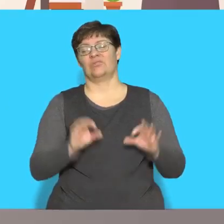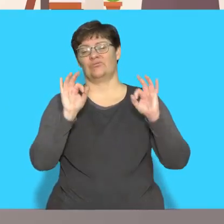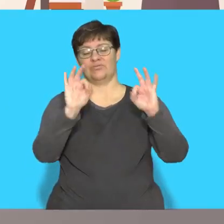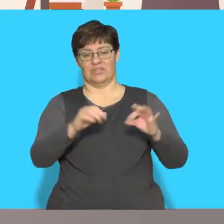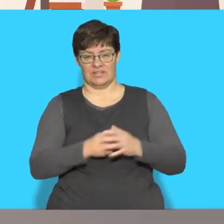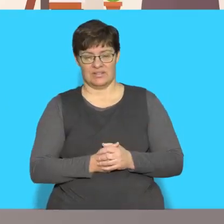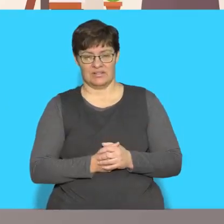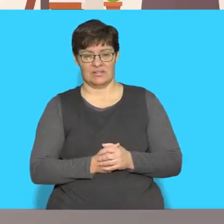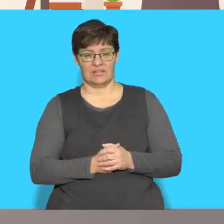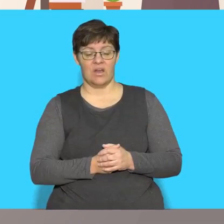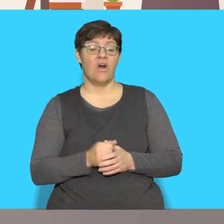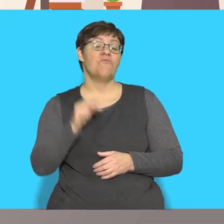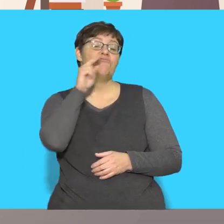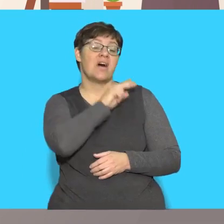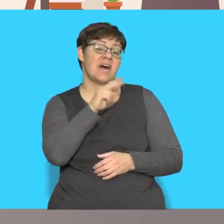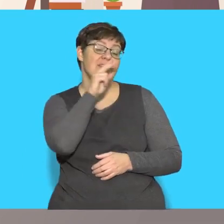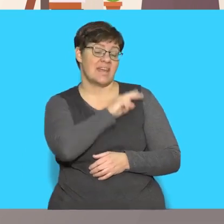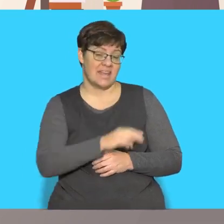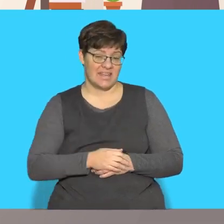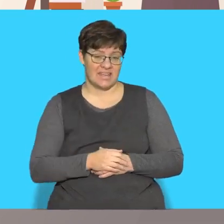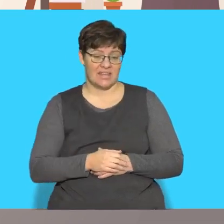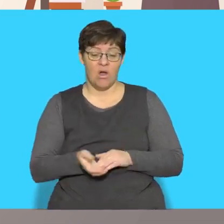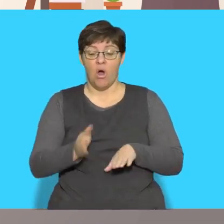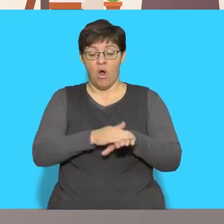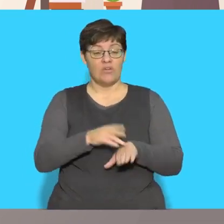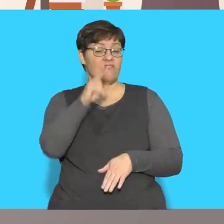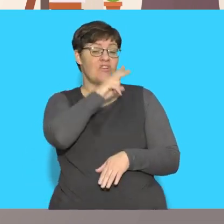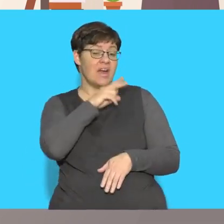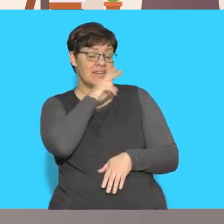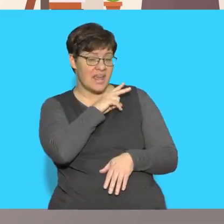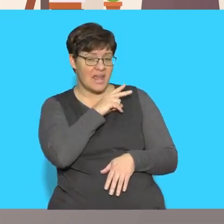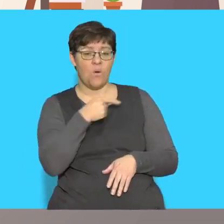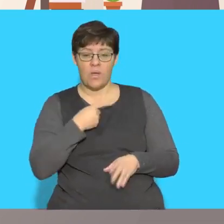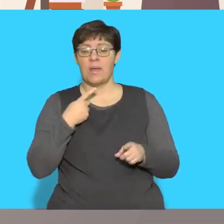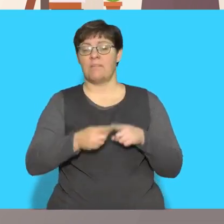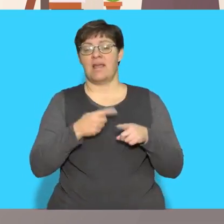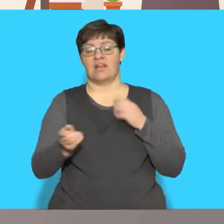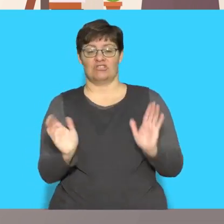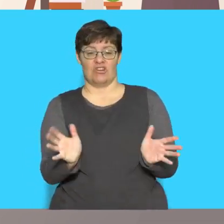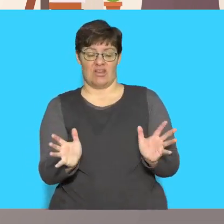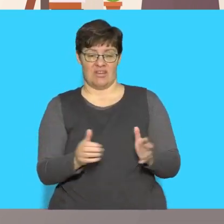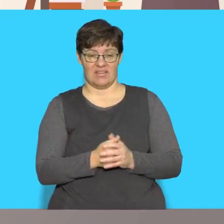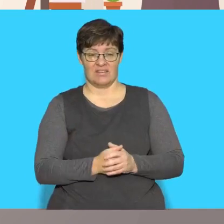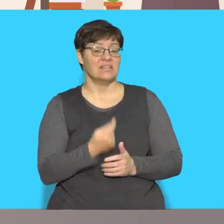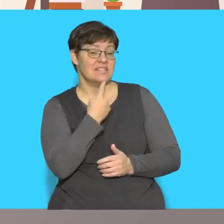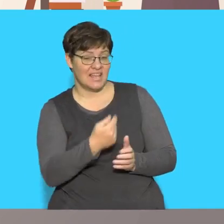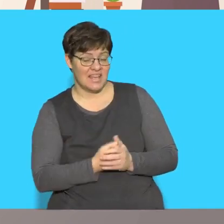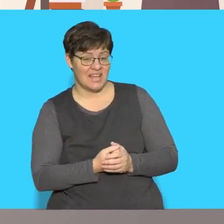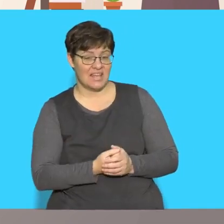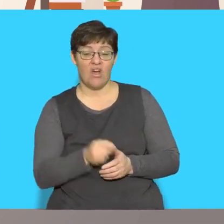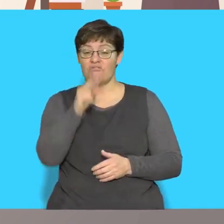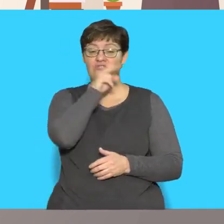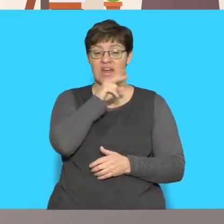Terrific Friday On Friday we play soccer Say